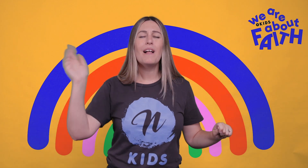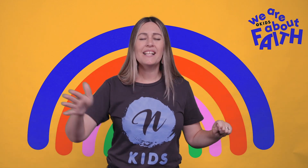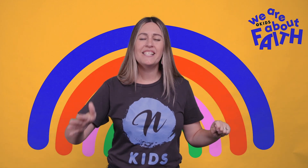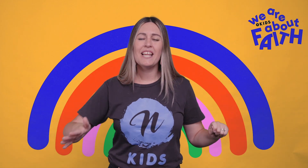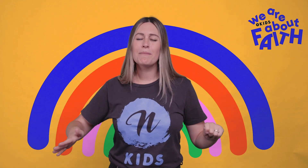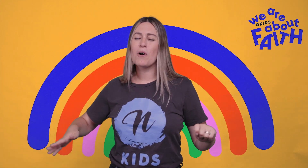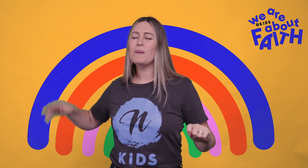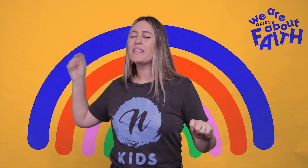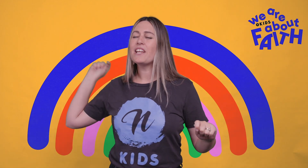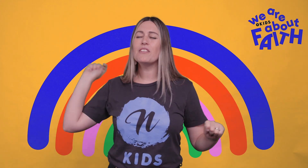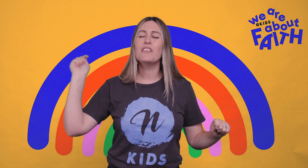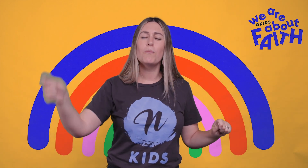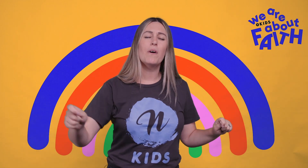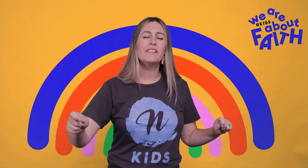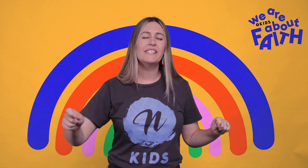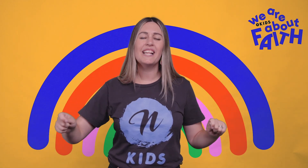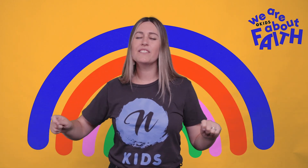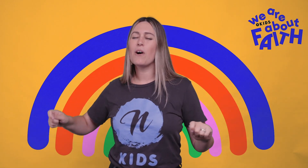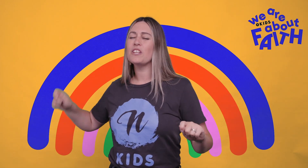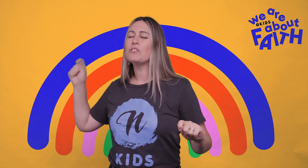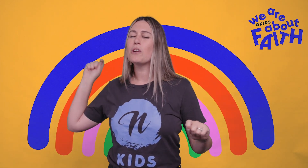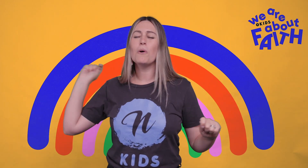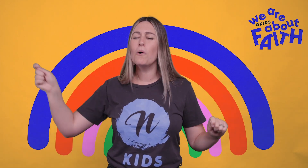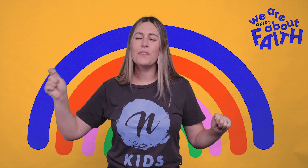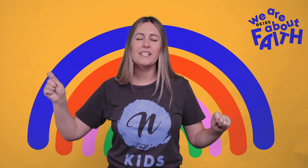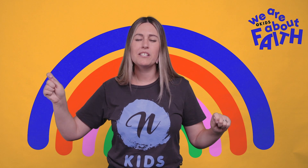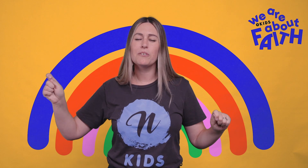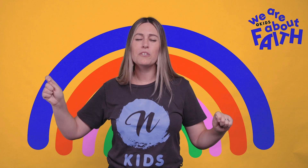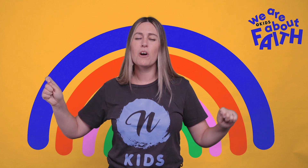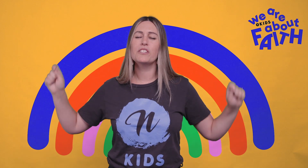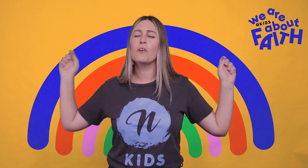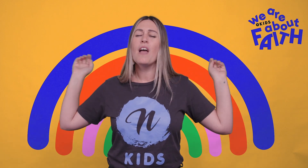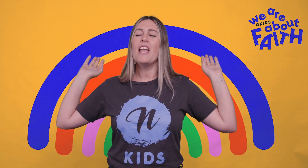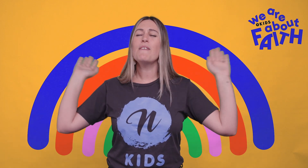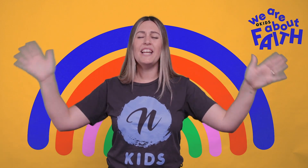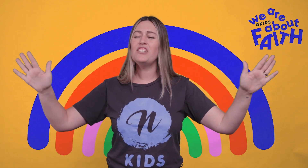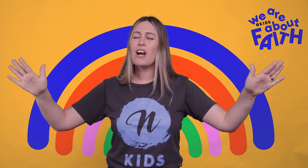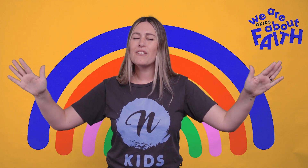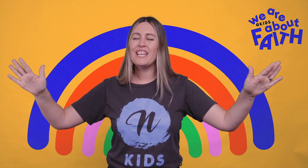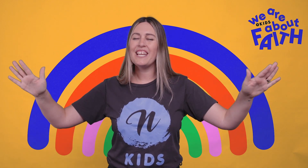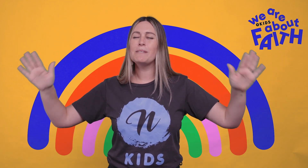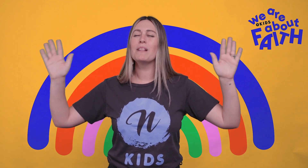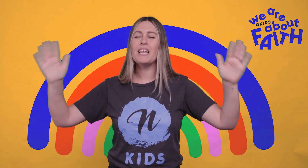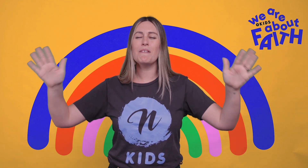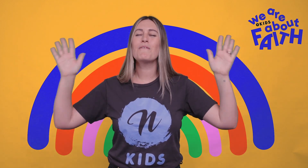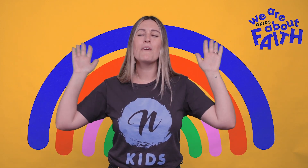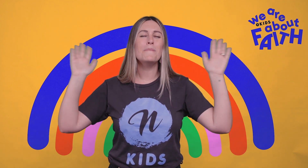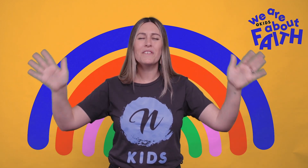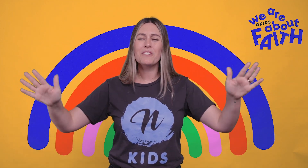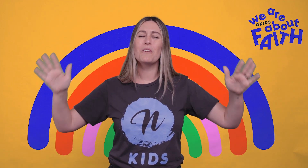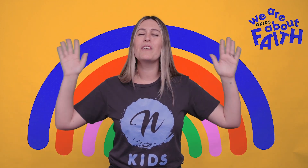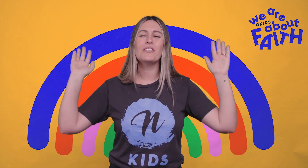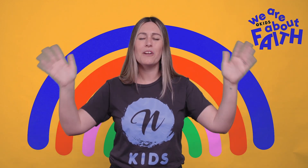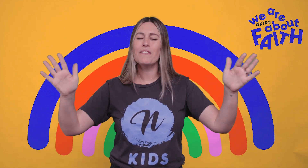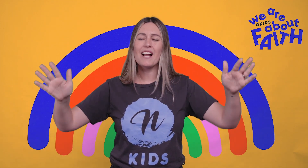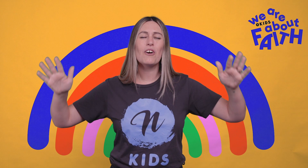But it applies to them God. We thank you that your word says God that you turn all things to good God. So if any child here is believing for a